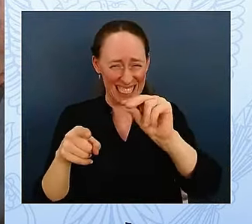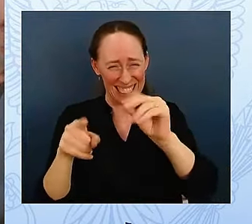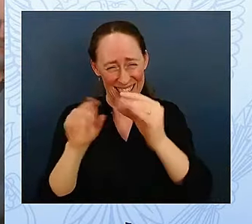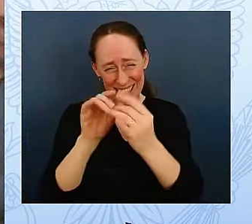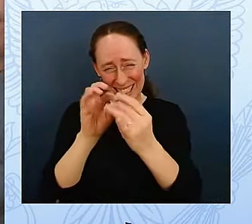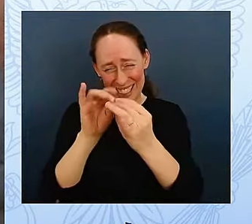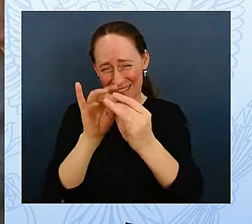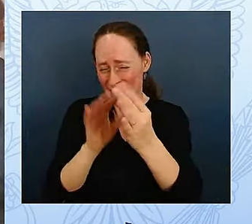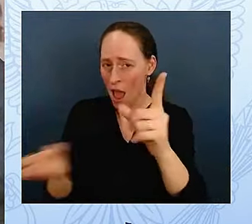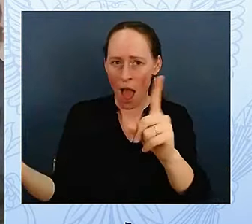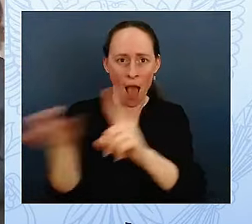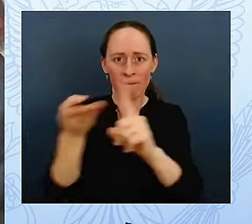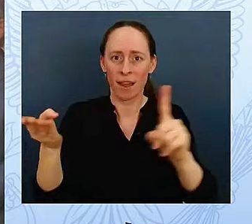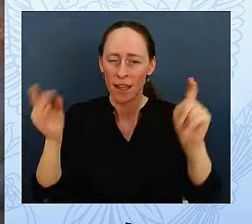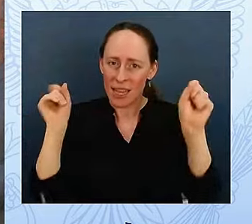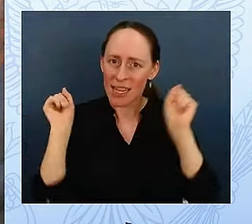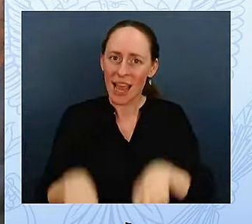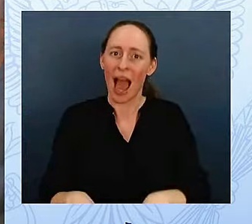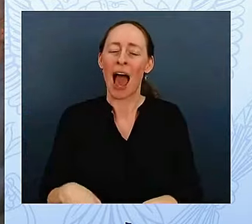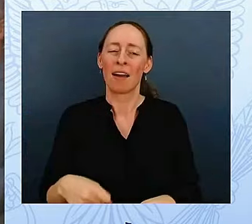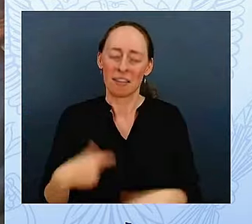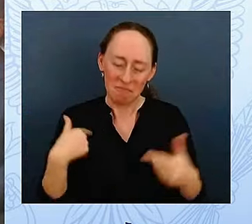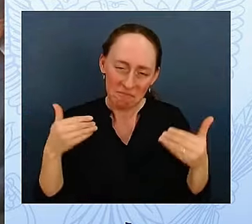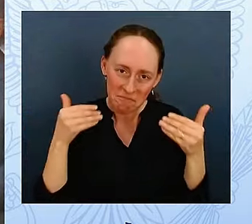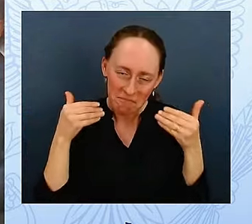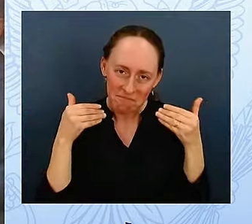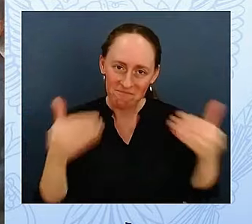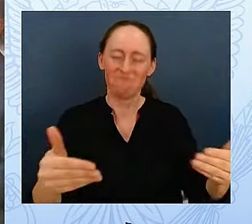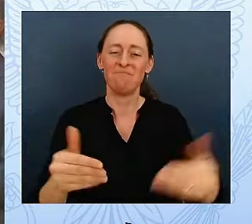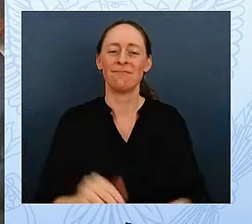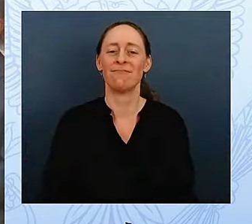Our cast will live on as one of the best in the history of television.